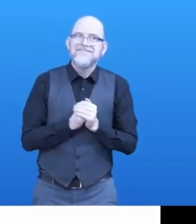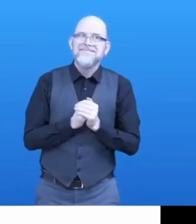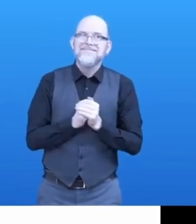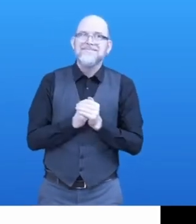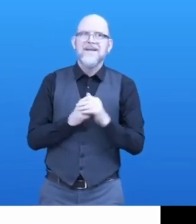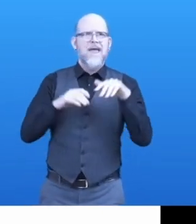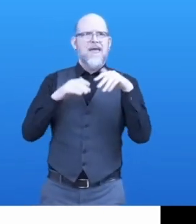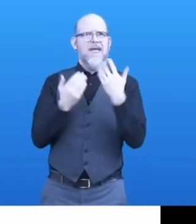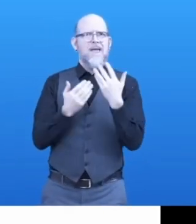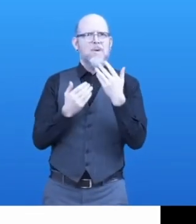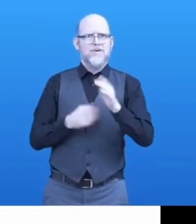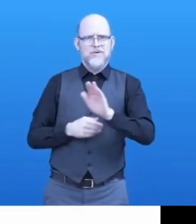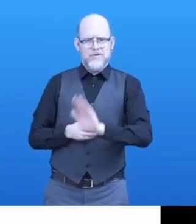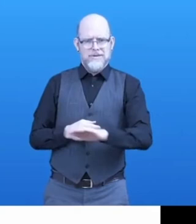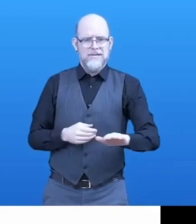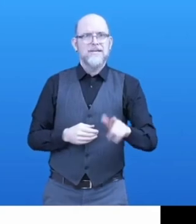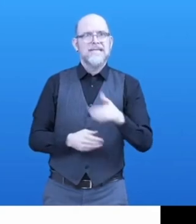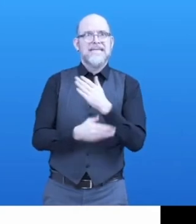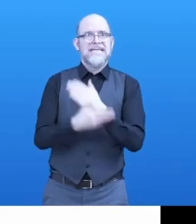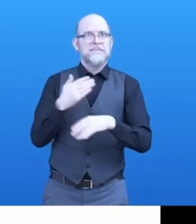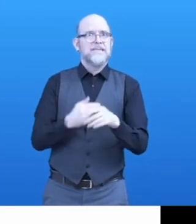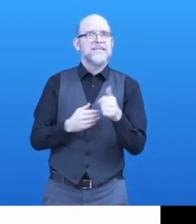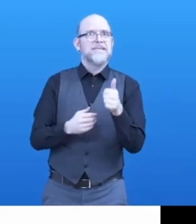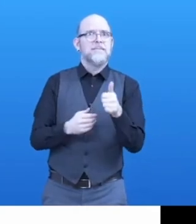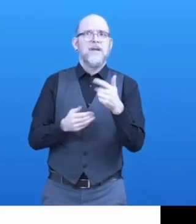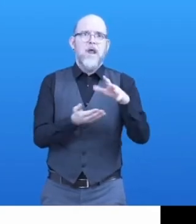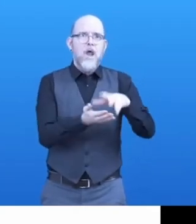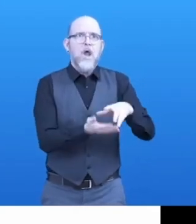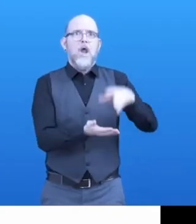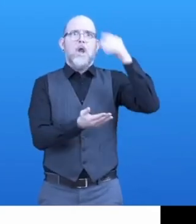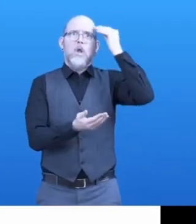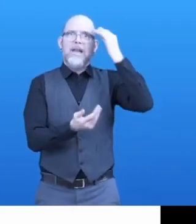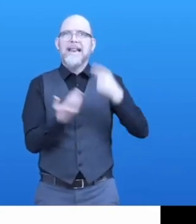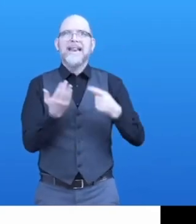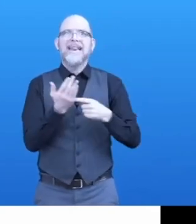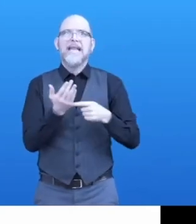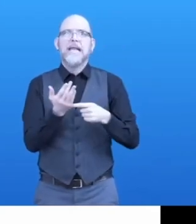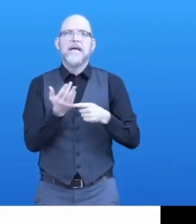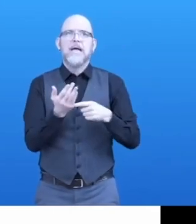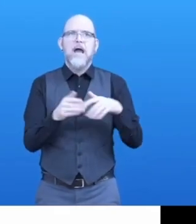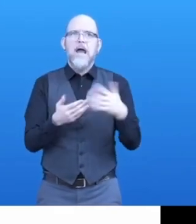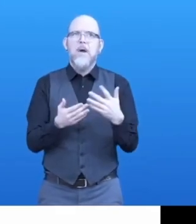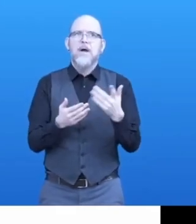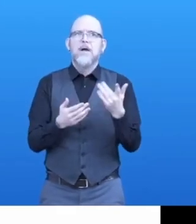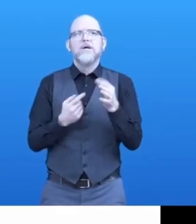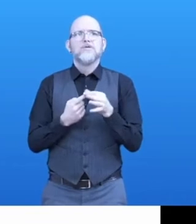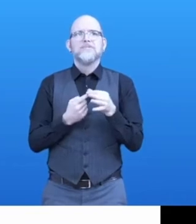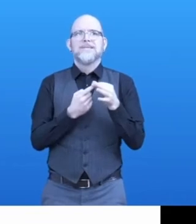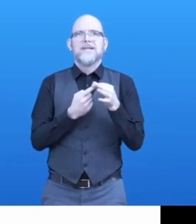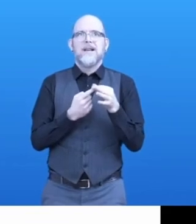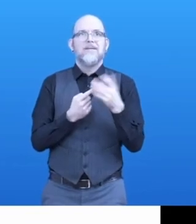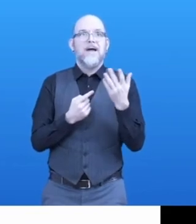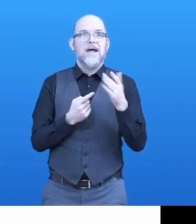kids with disability learn all those technology? Especially, for example, how could